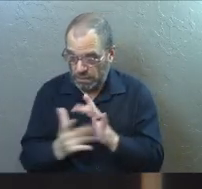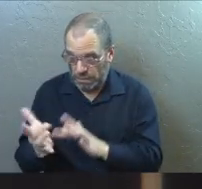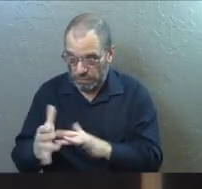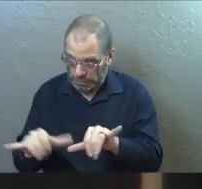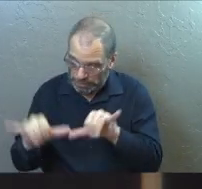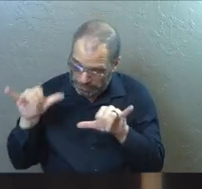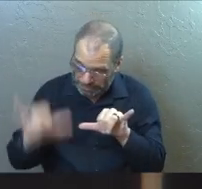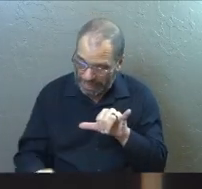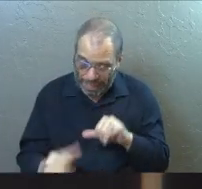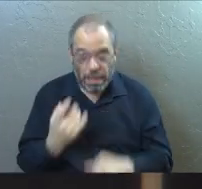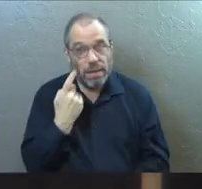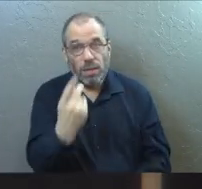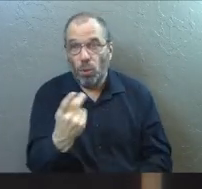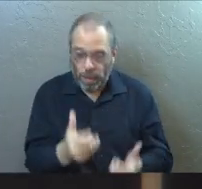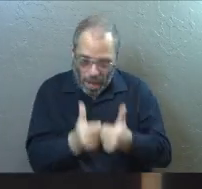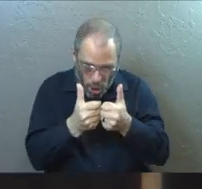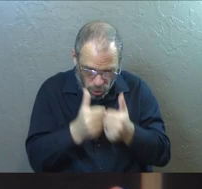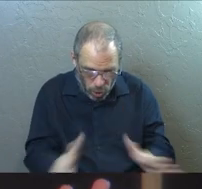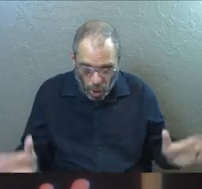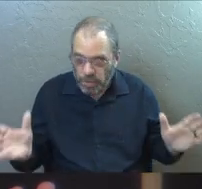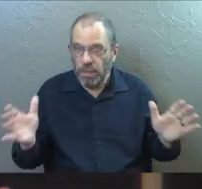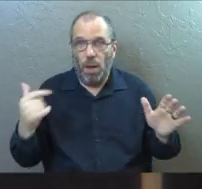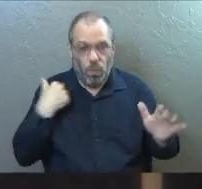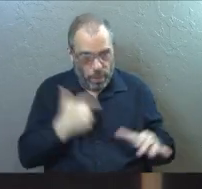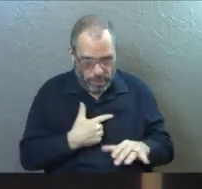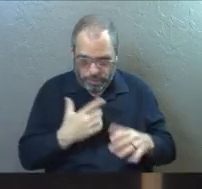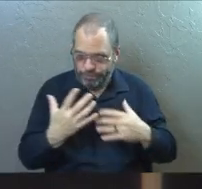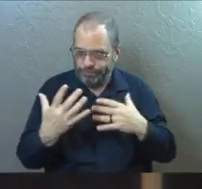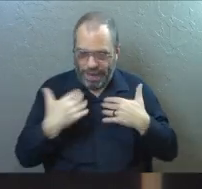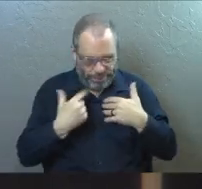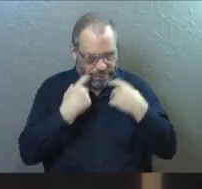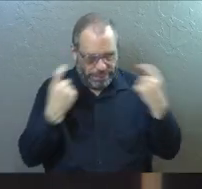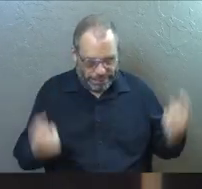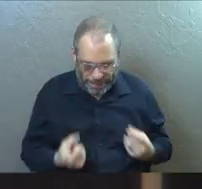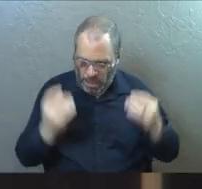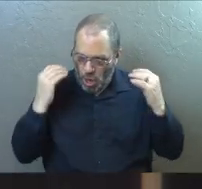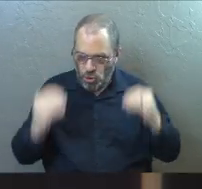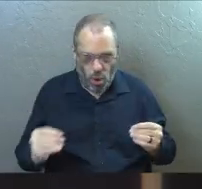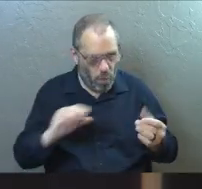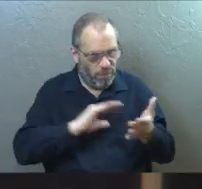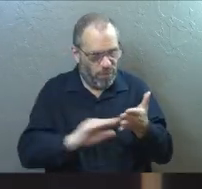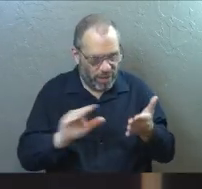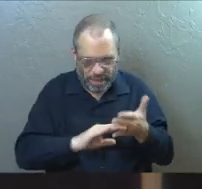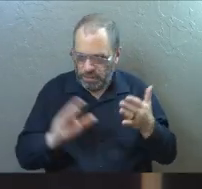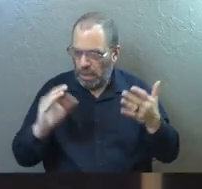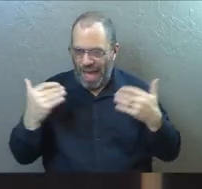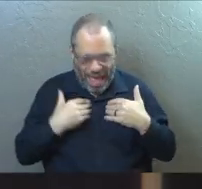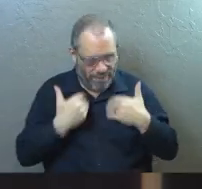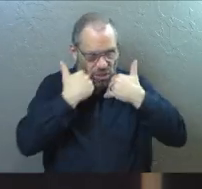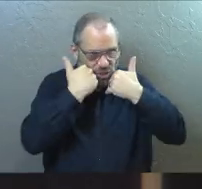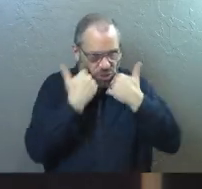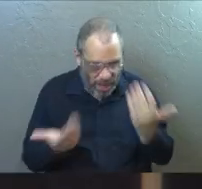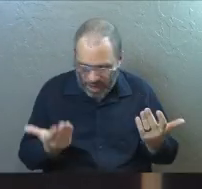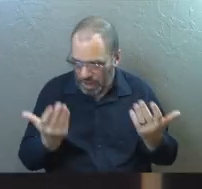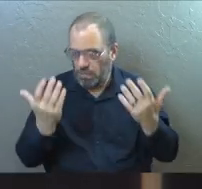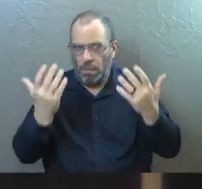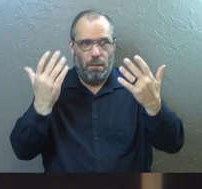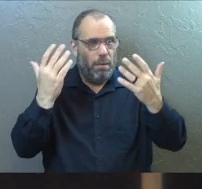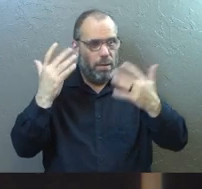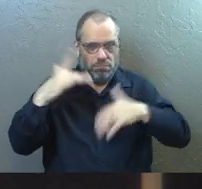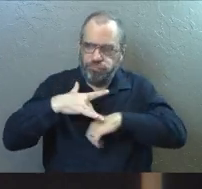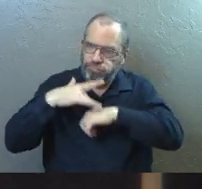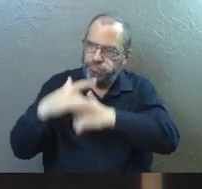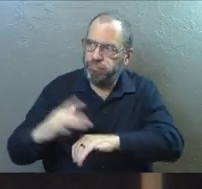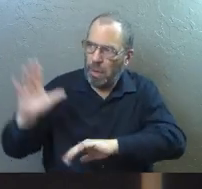grave, then we're all still lost. We're all still in our sins. None of us have been forgiven. We all still have shame. We all still have a